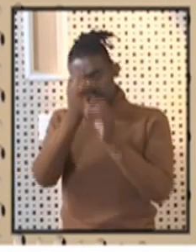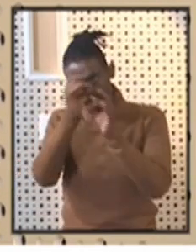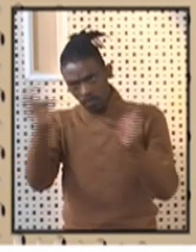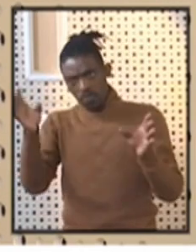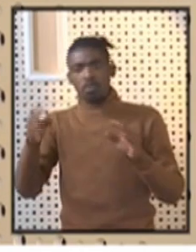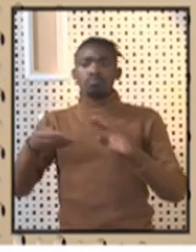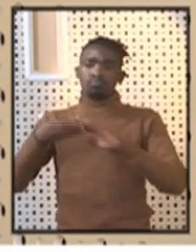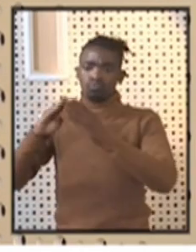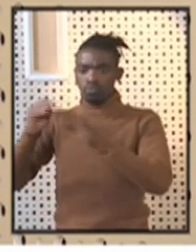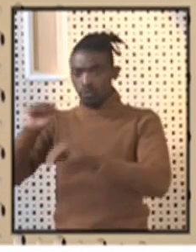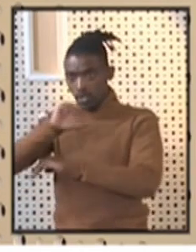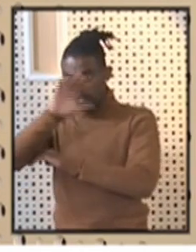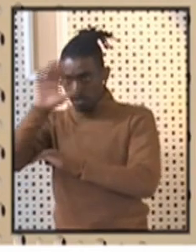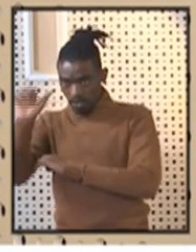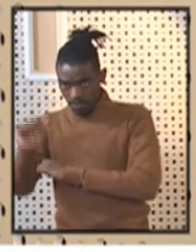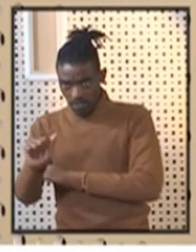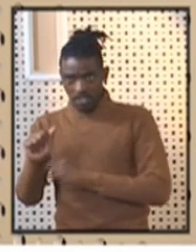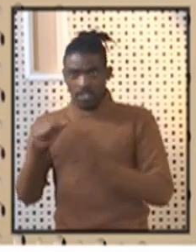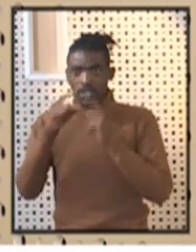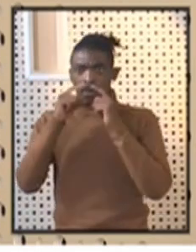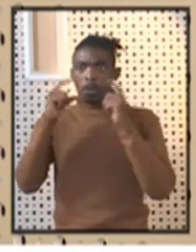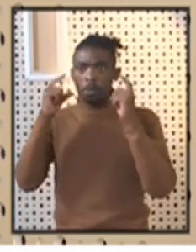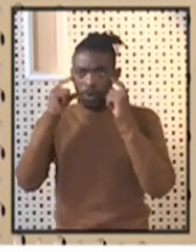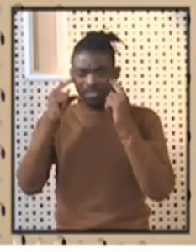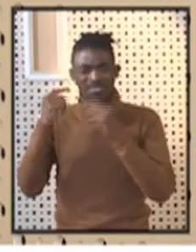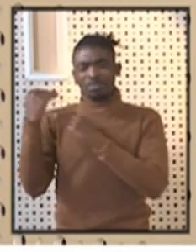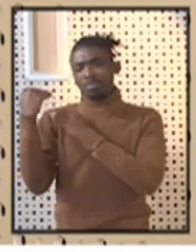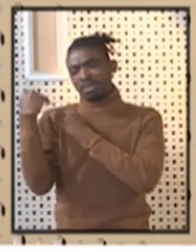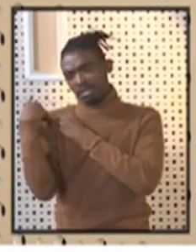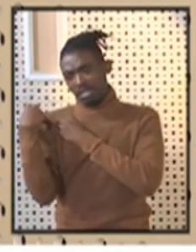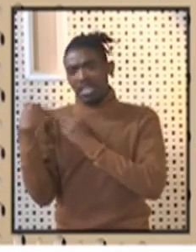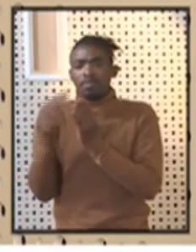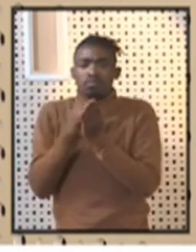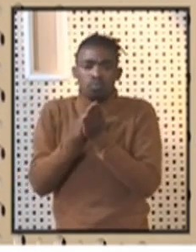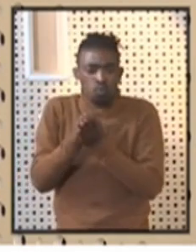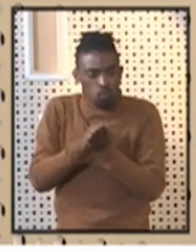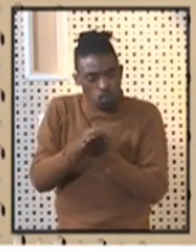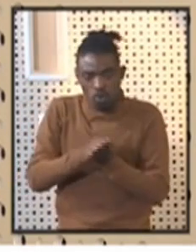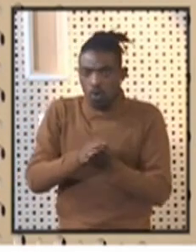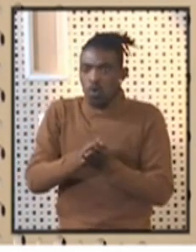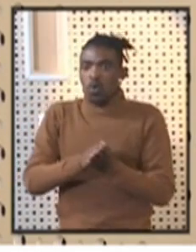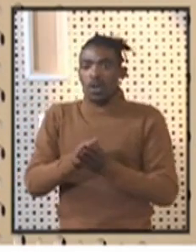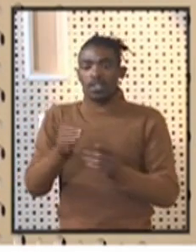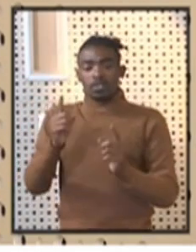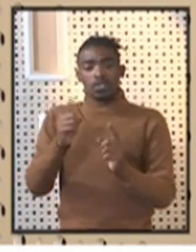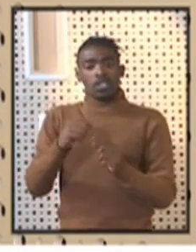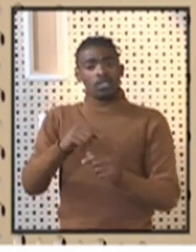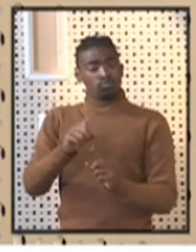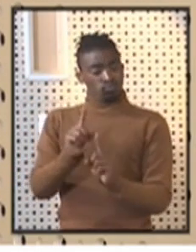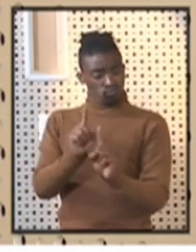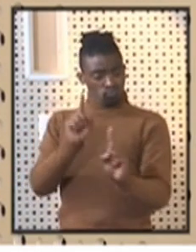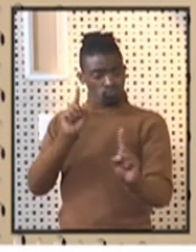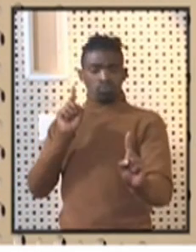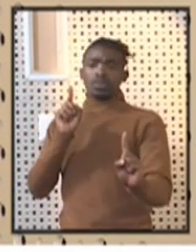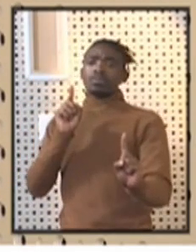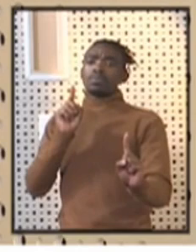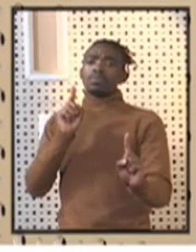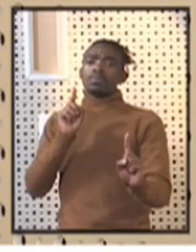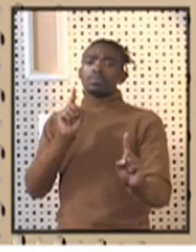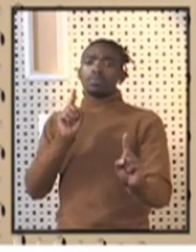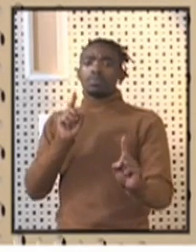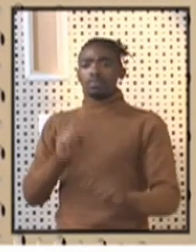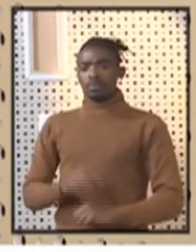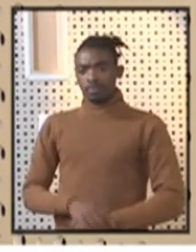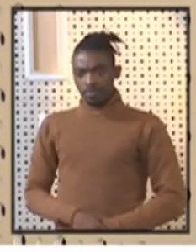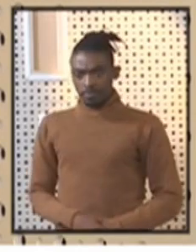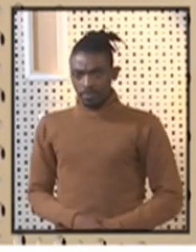message. Always let's make sure that we keep safe social distance. Let's wash our hands